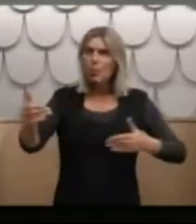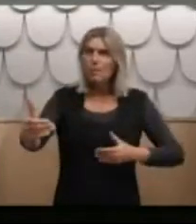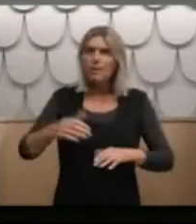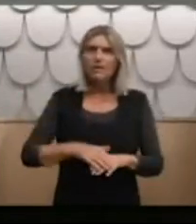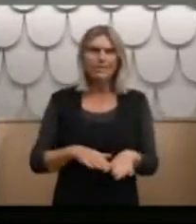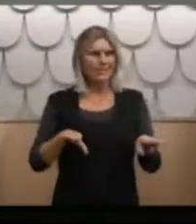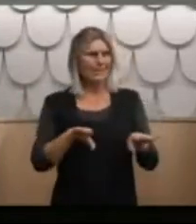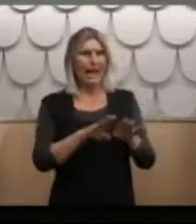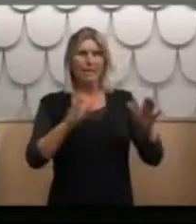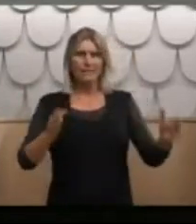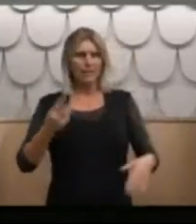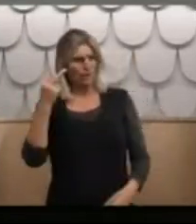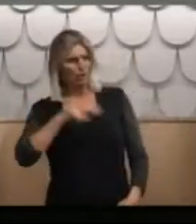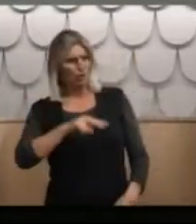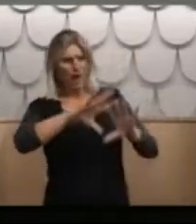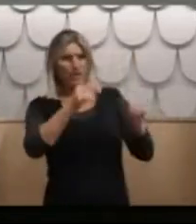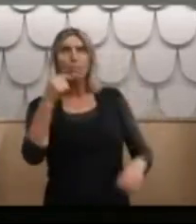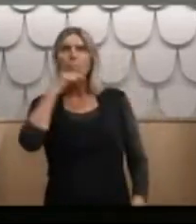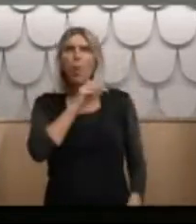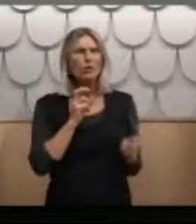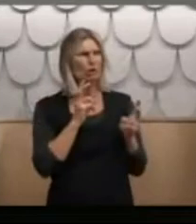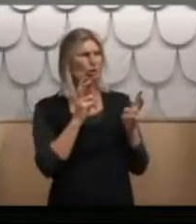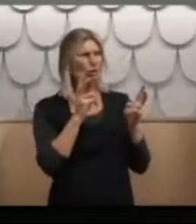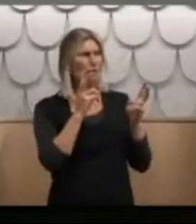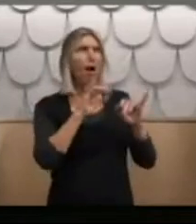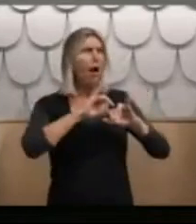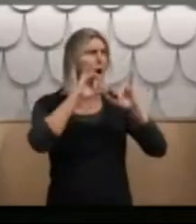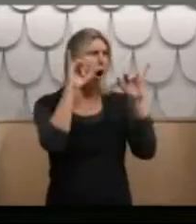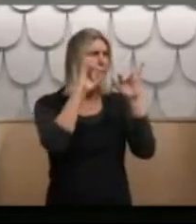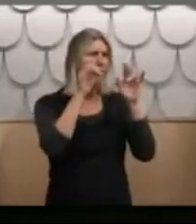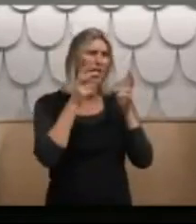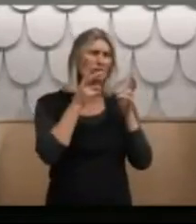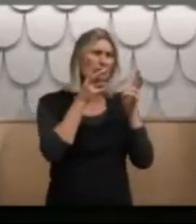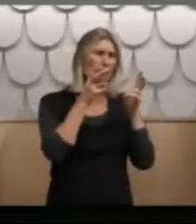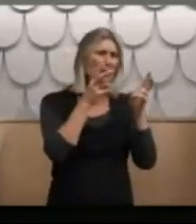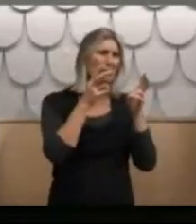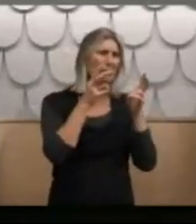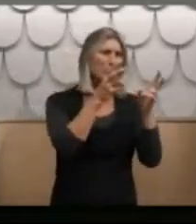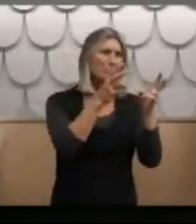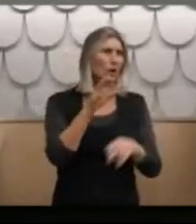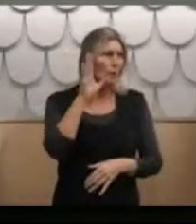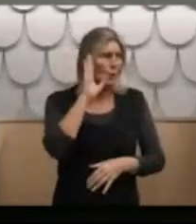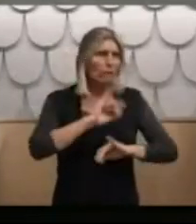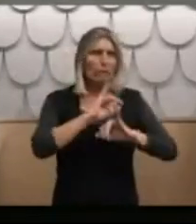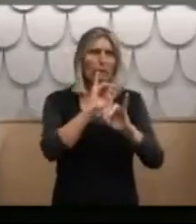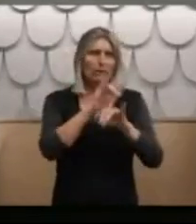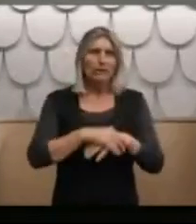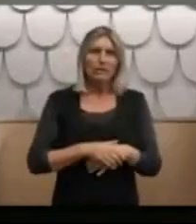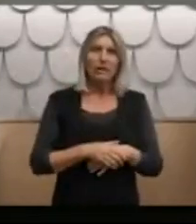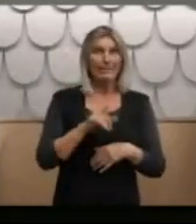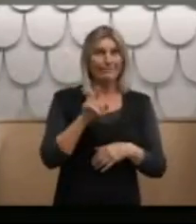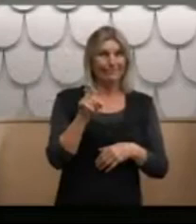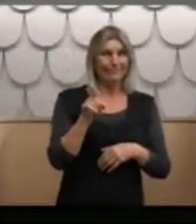I saw the whole thing. The boys screamed. The most horrifying screams I've heard apart from those of having